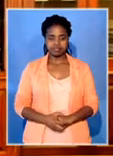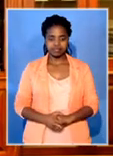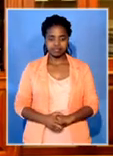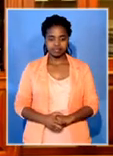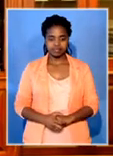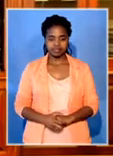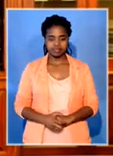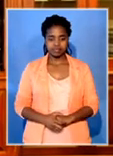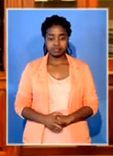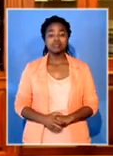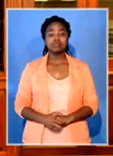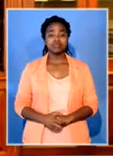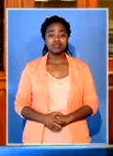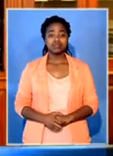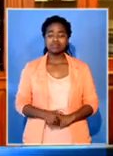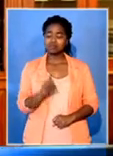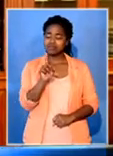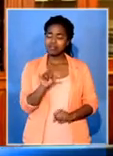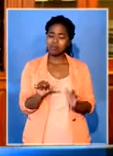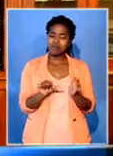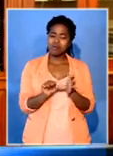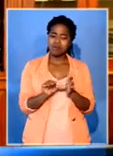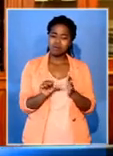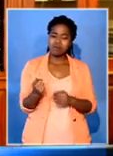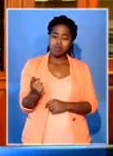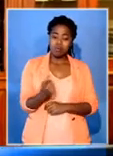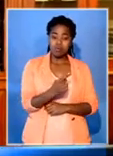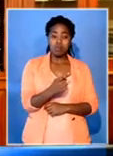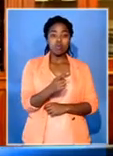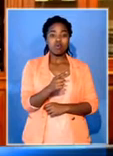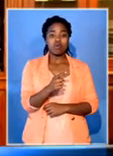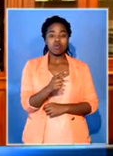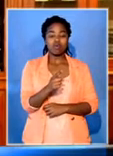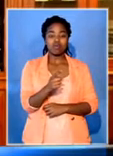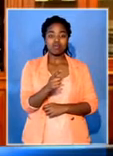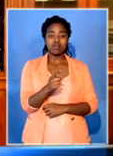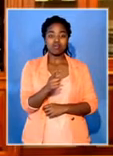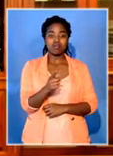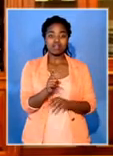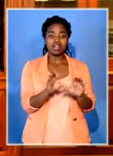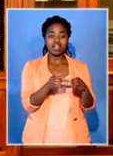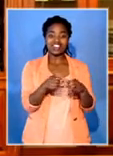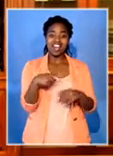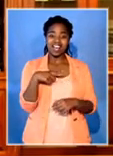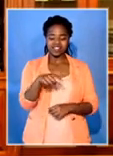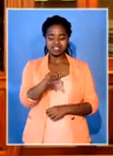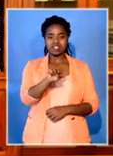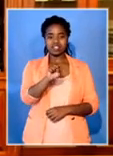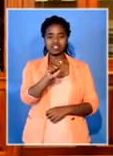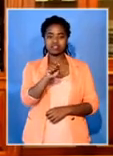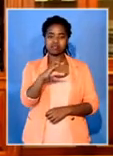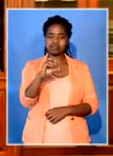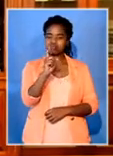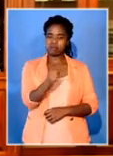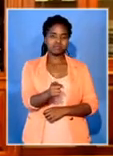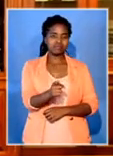It is very critical that every citizen in the country gets SABC unencumbered.